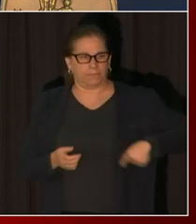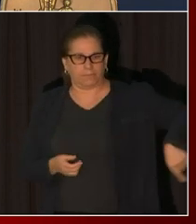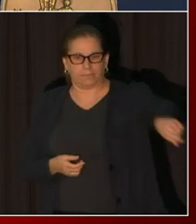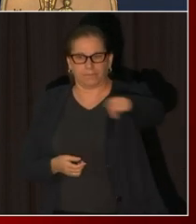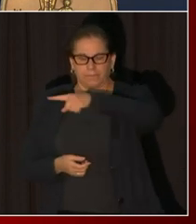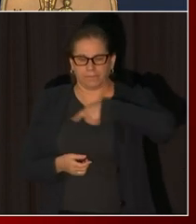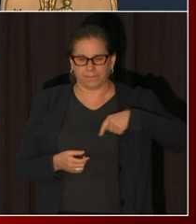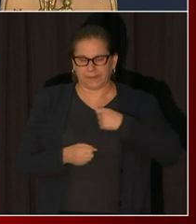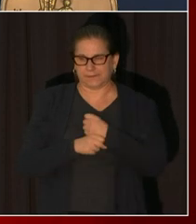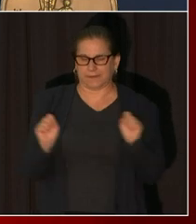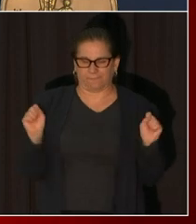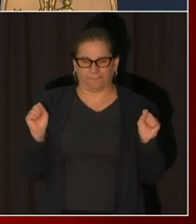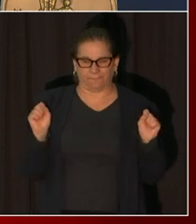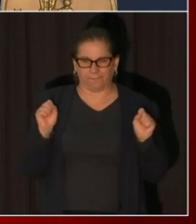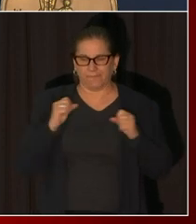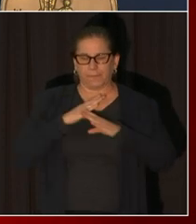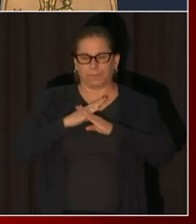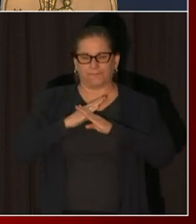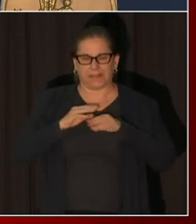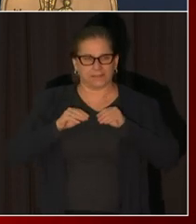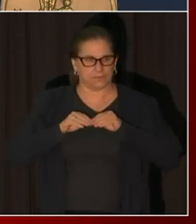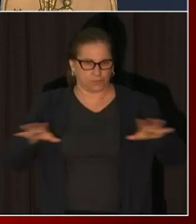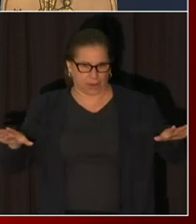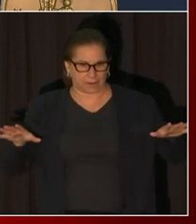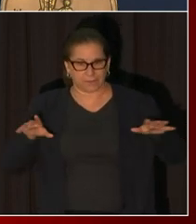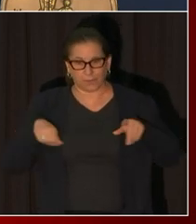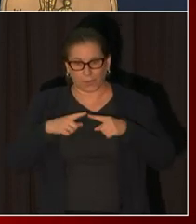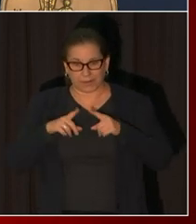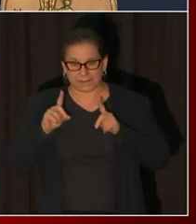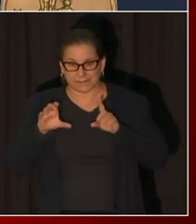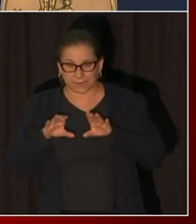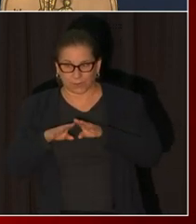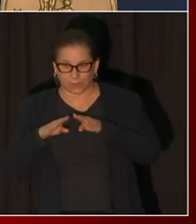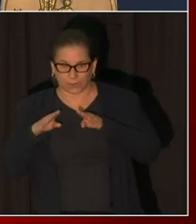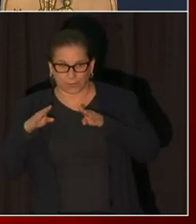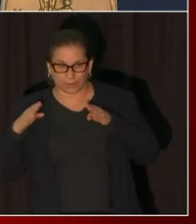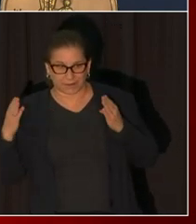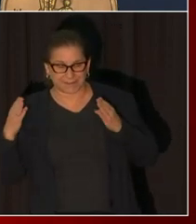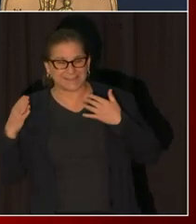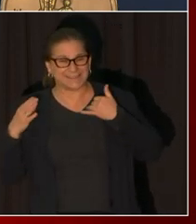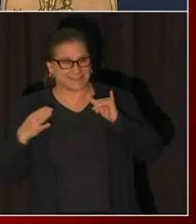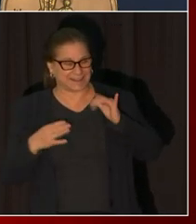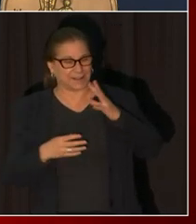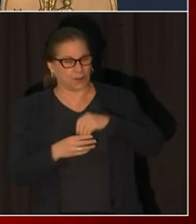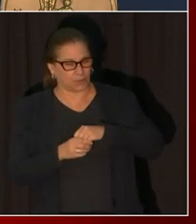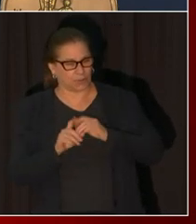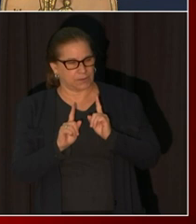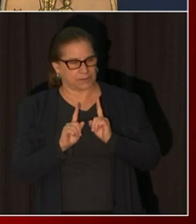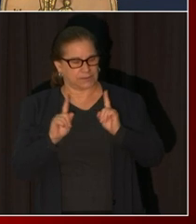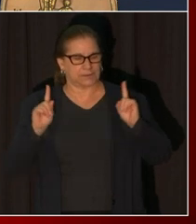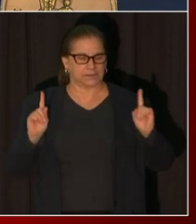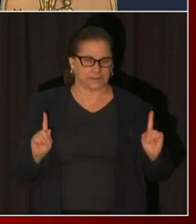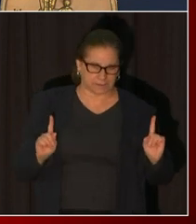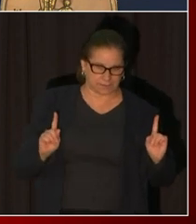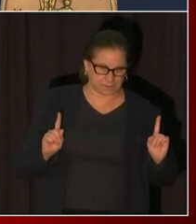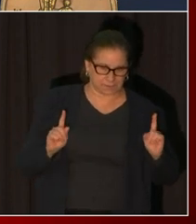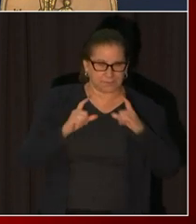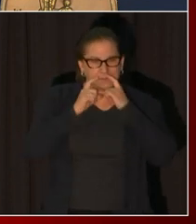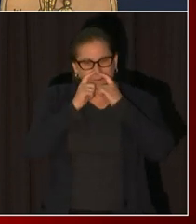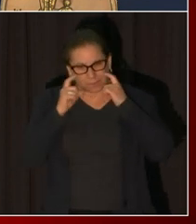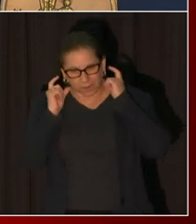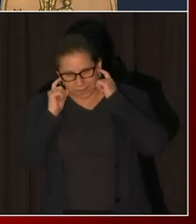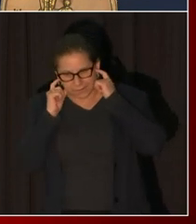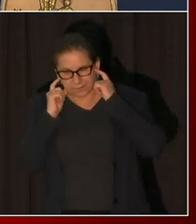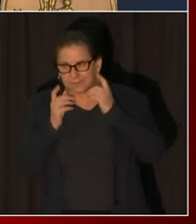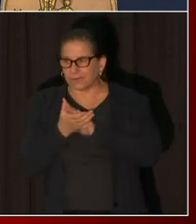but continue to practice social distancing where possible and continue to frequently wash your hands.